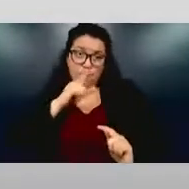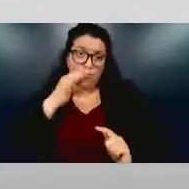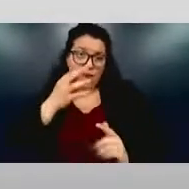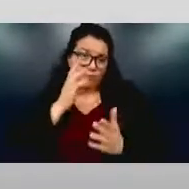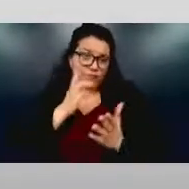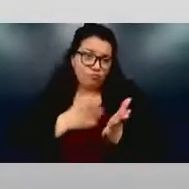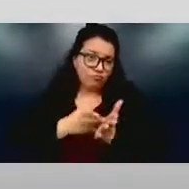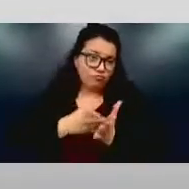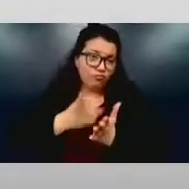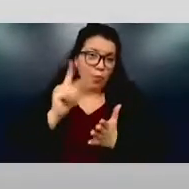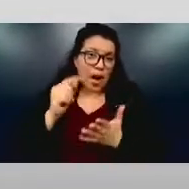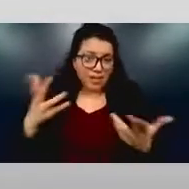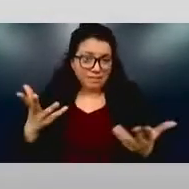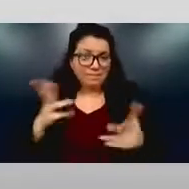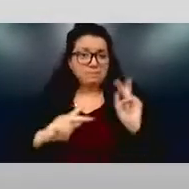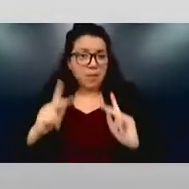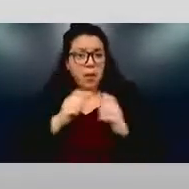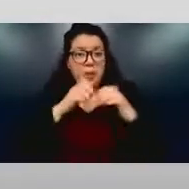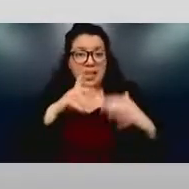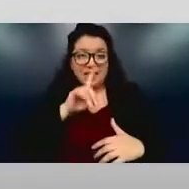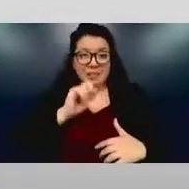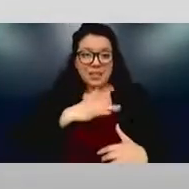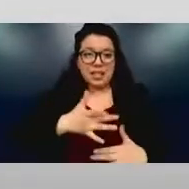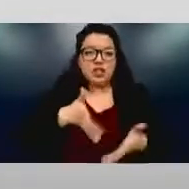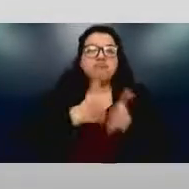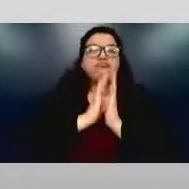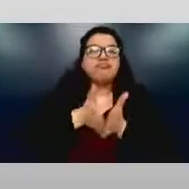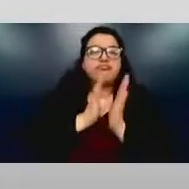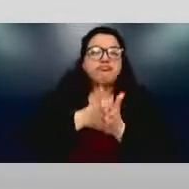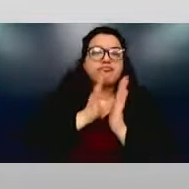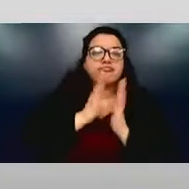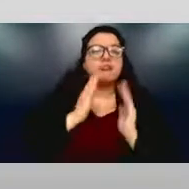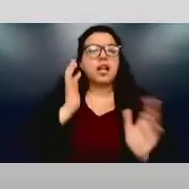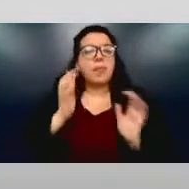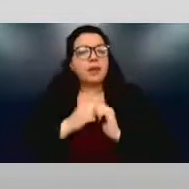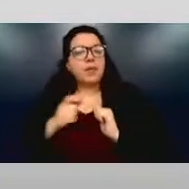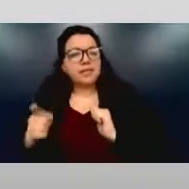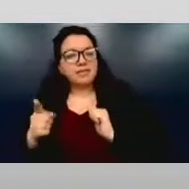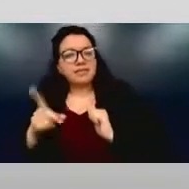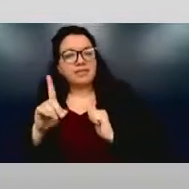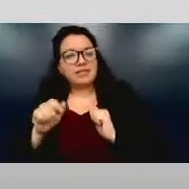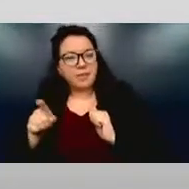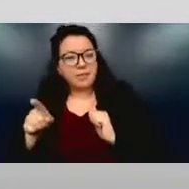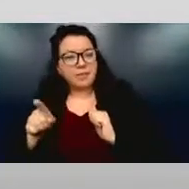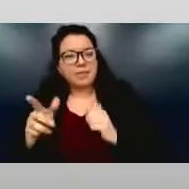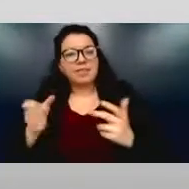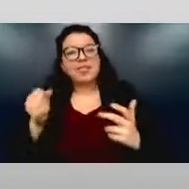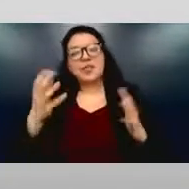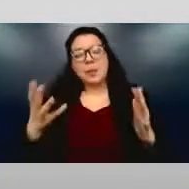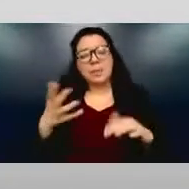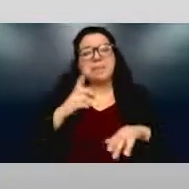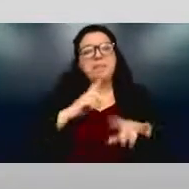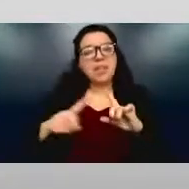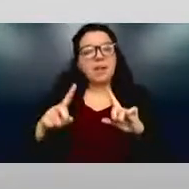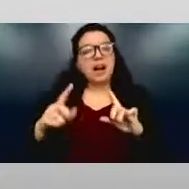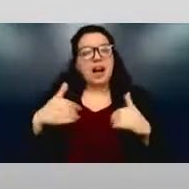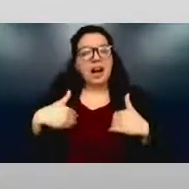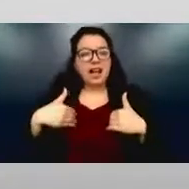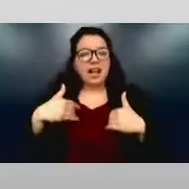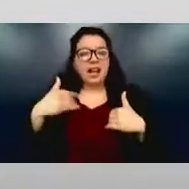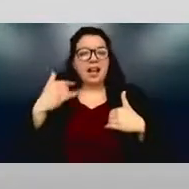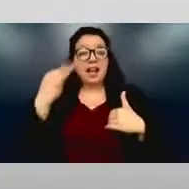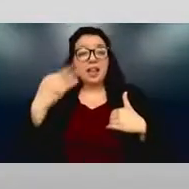But also, that's where universal design can come in as well and also inclusive practices that are proactive. If you work, for instance,